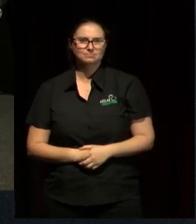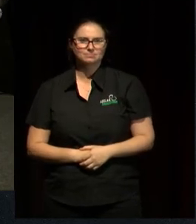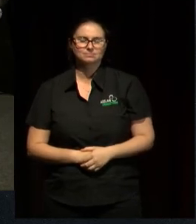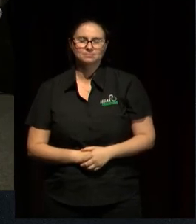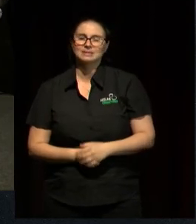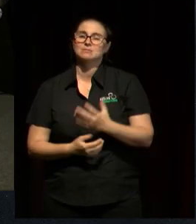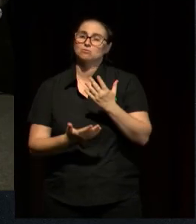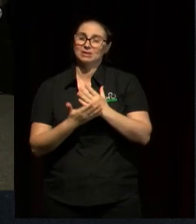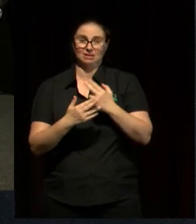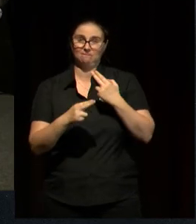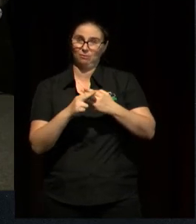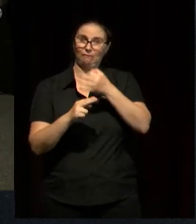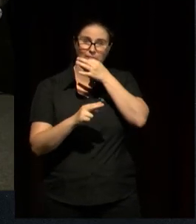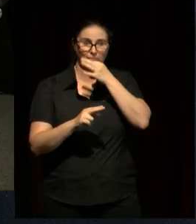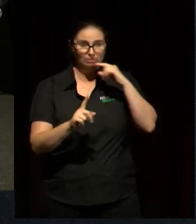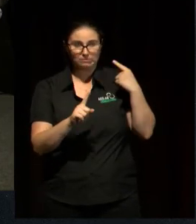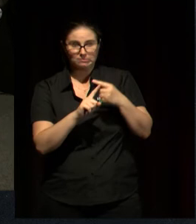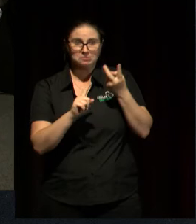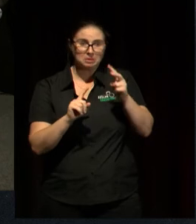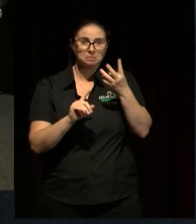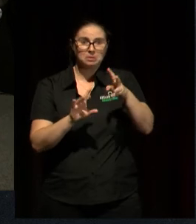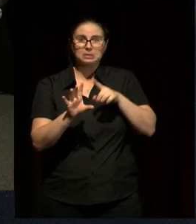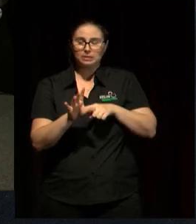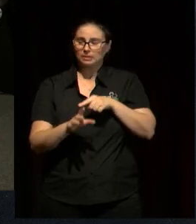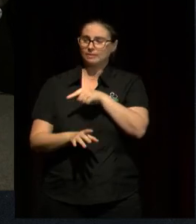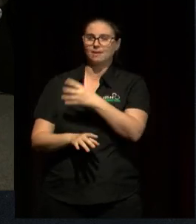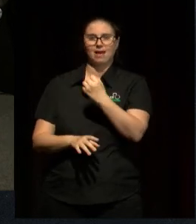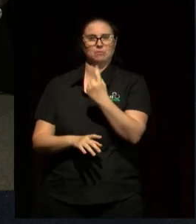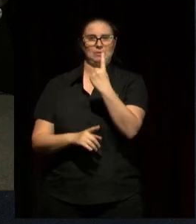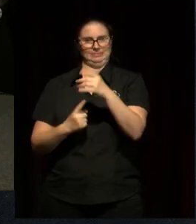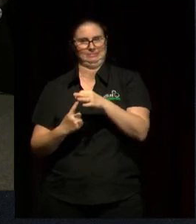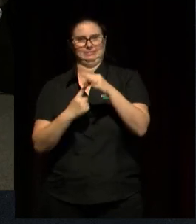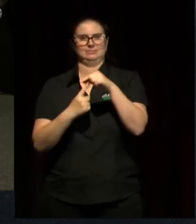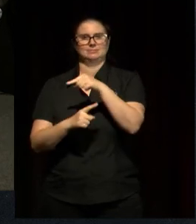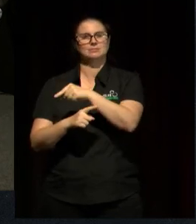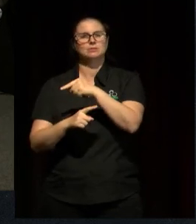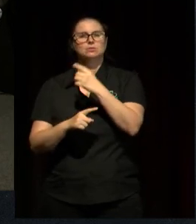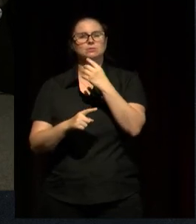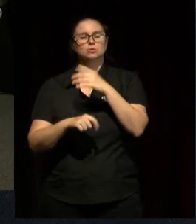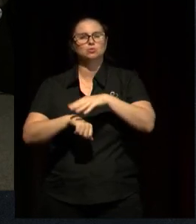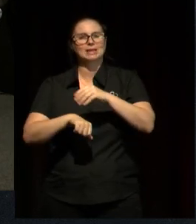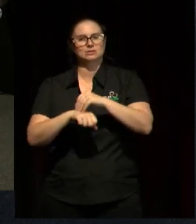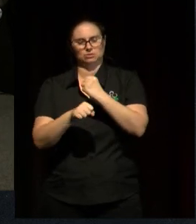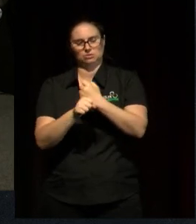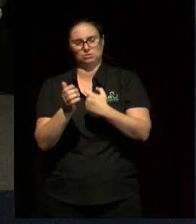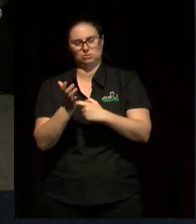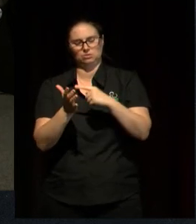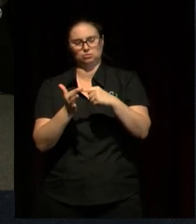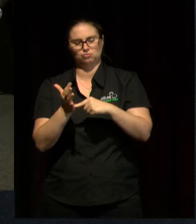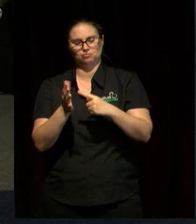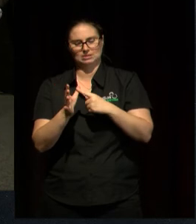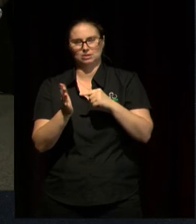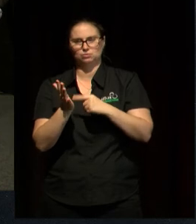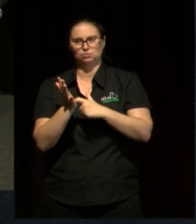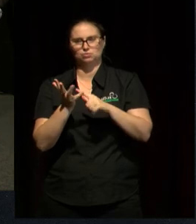recognizable for their work than the Swedish activist Greta Thunberg. Media narratives of her